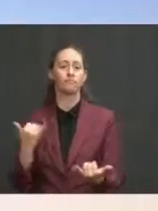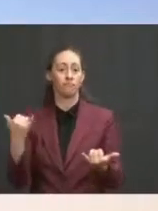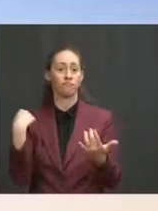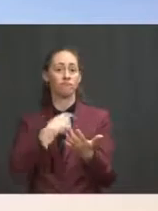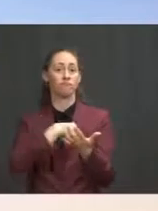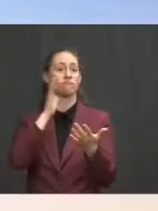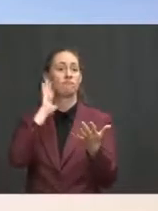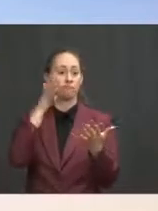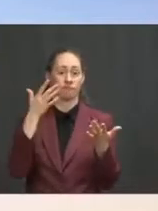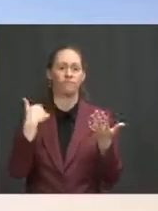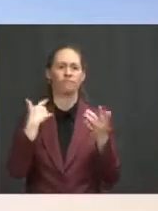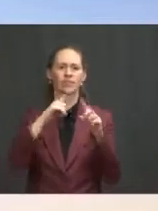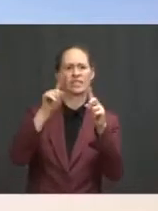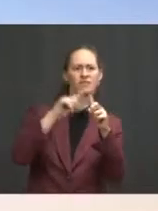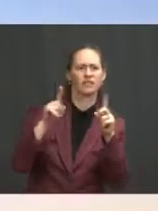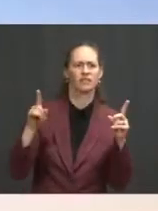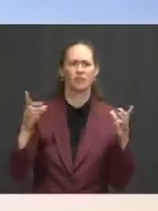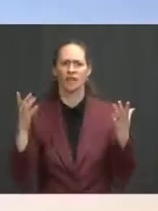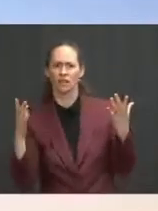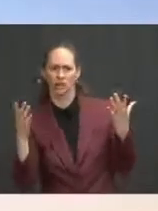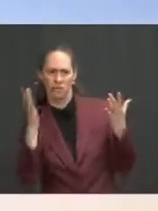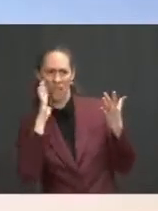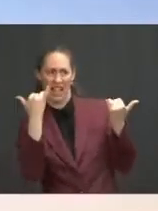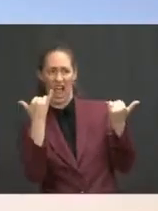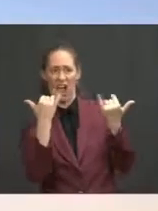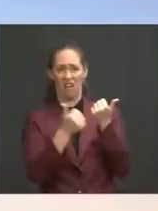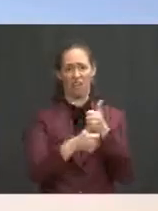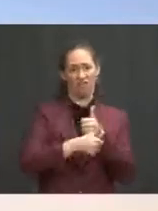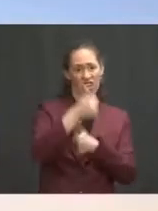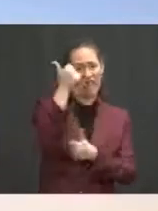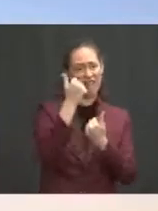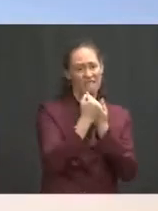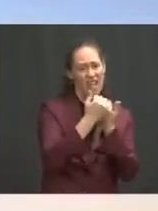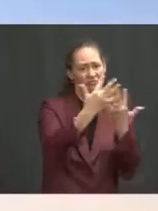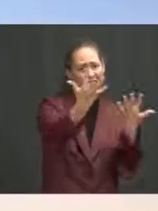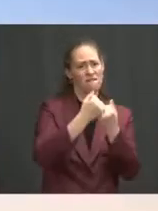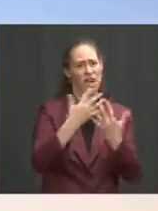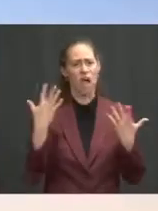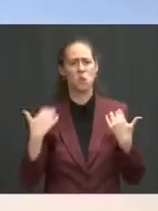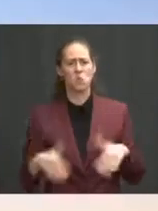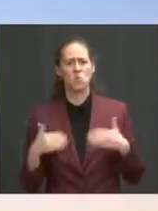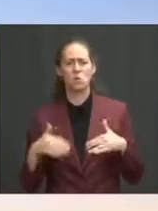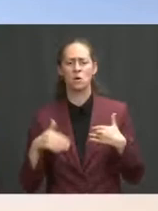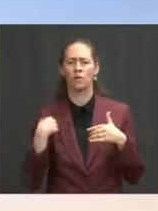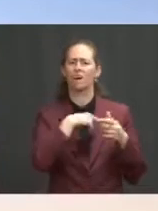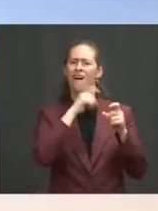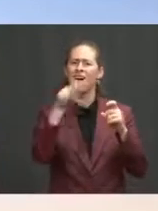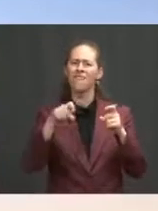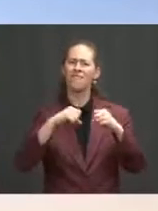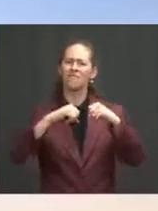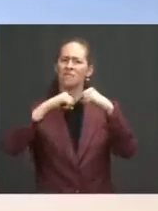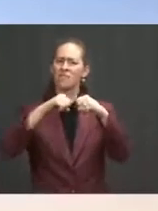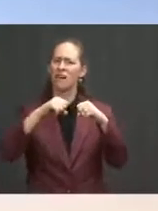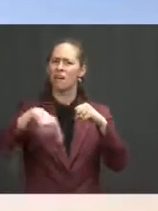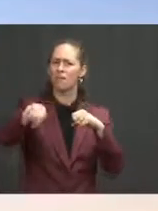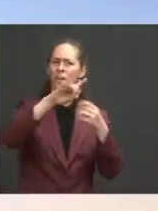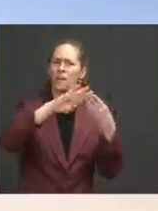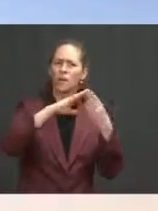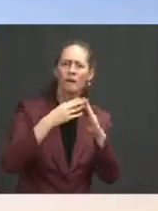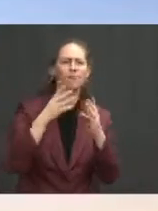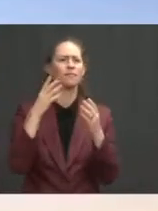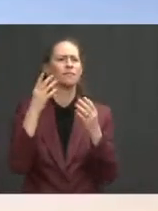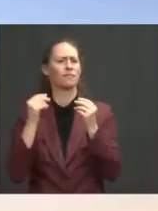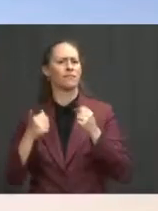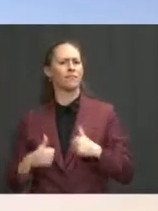the growing and severe threat of wildfires, protect communities from devastation, and save lives, which were outlined this morning and can certainly talk